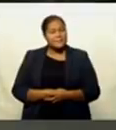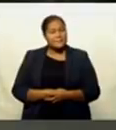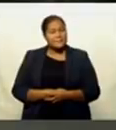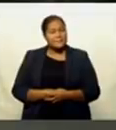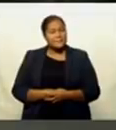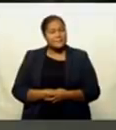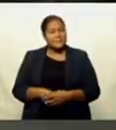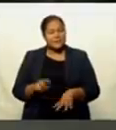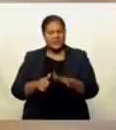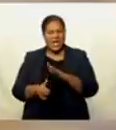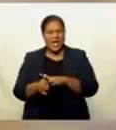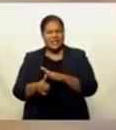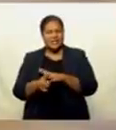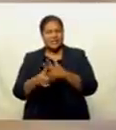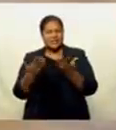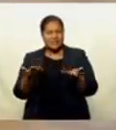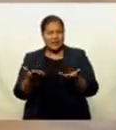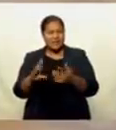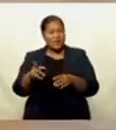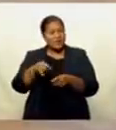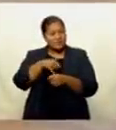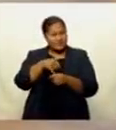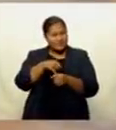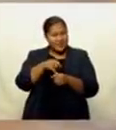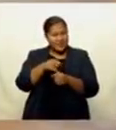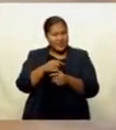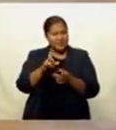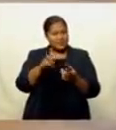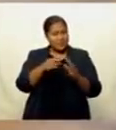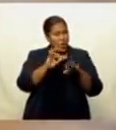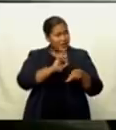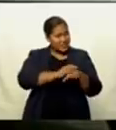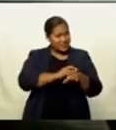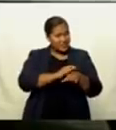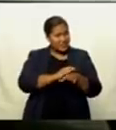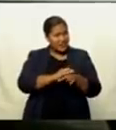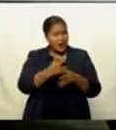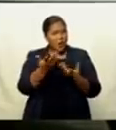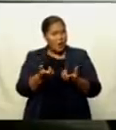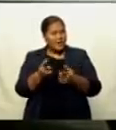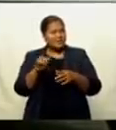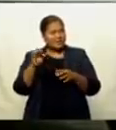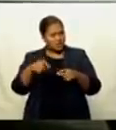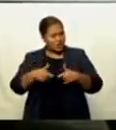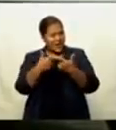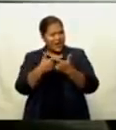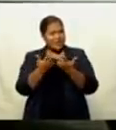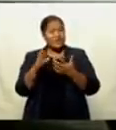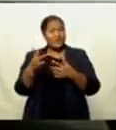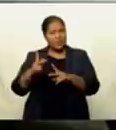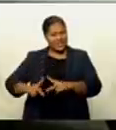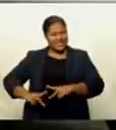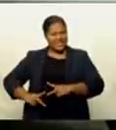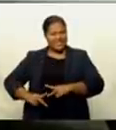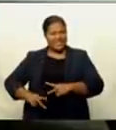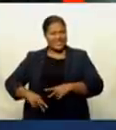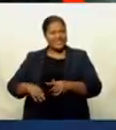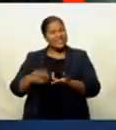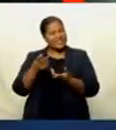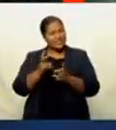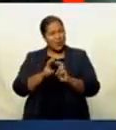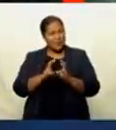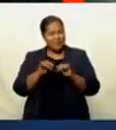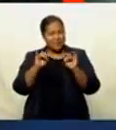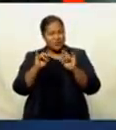Access to hospitals and clinics were a challenge for majority of the cancer patients during lockdown. I only know of